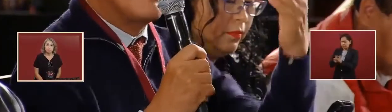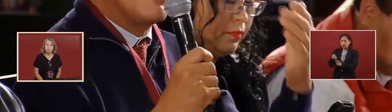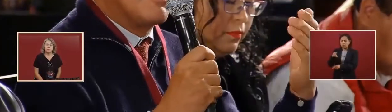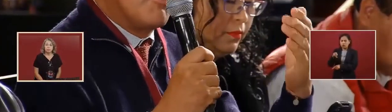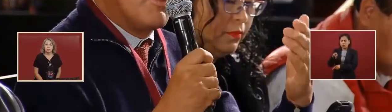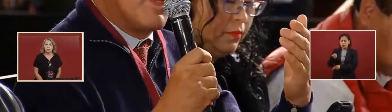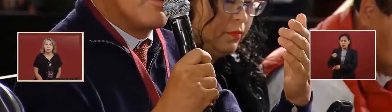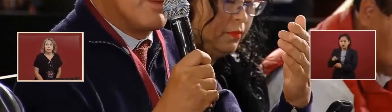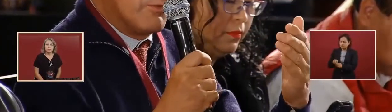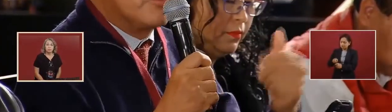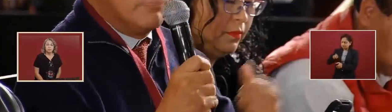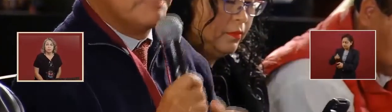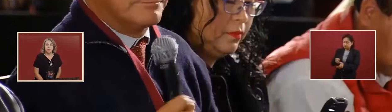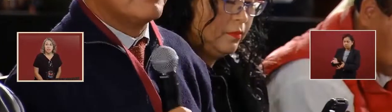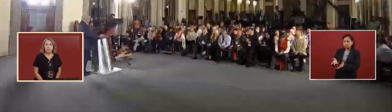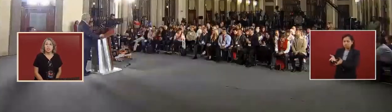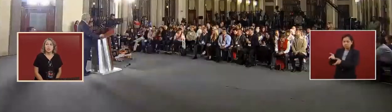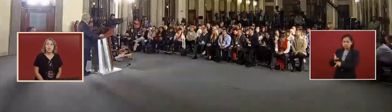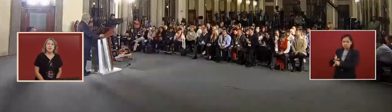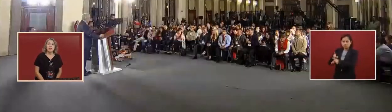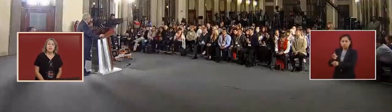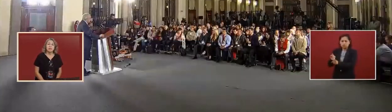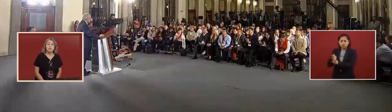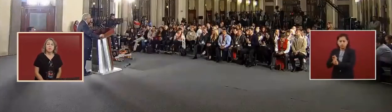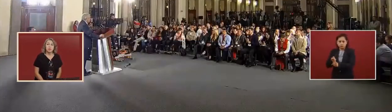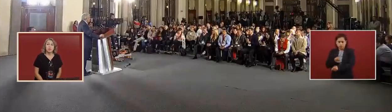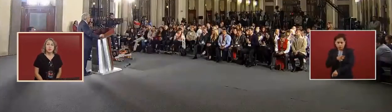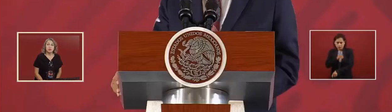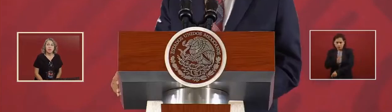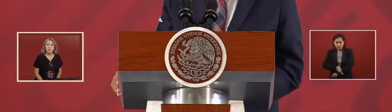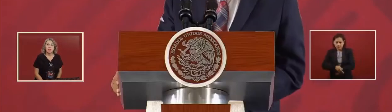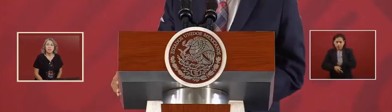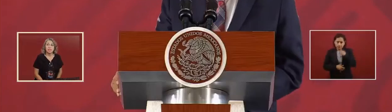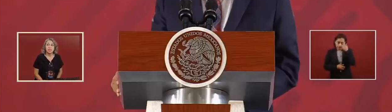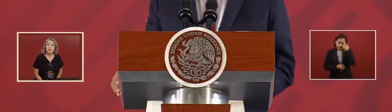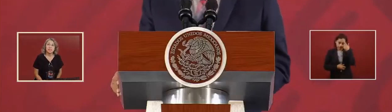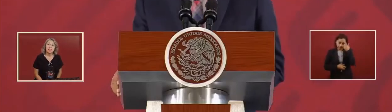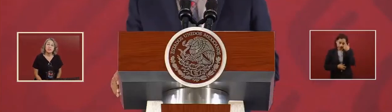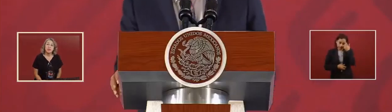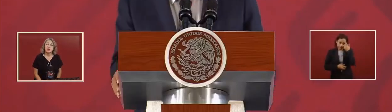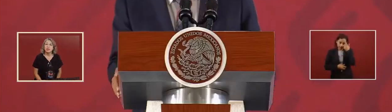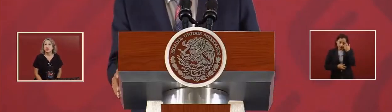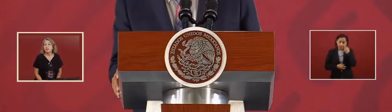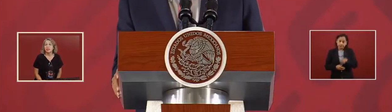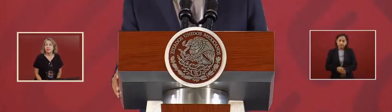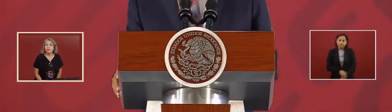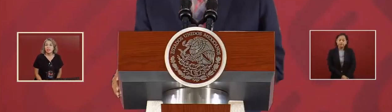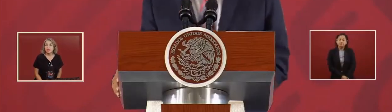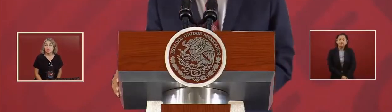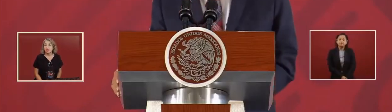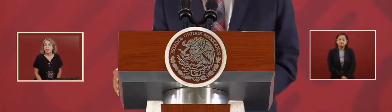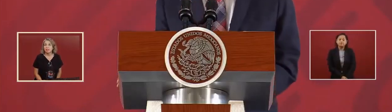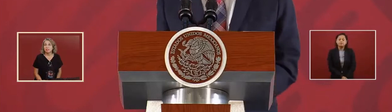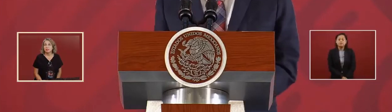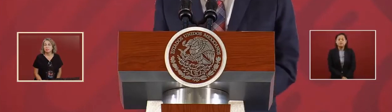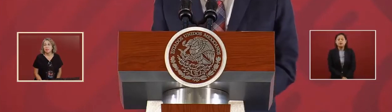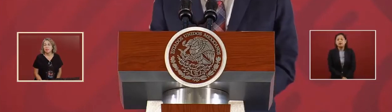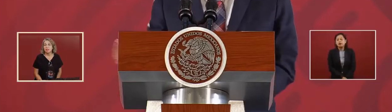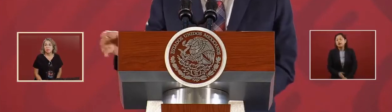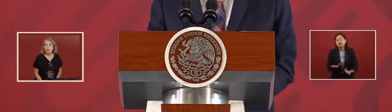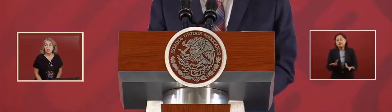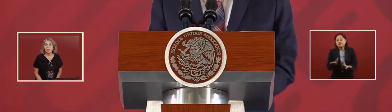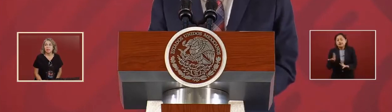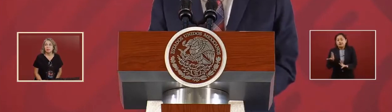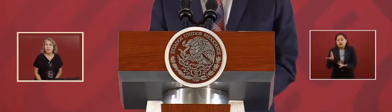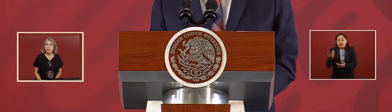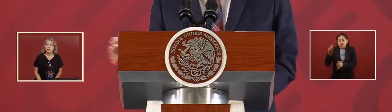So are you going to let the people go against this ex-governor that they're making a demand regarding this